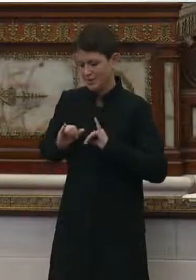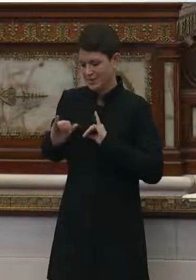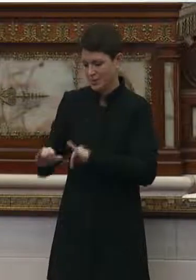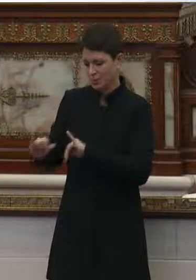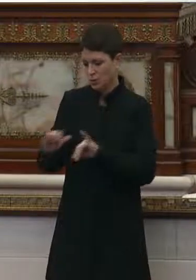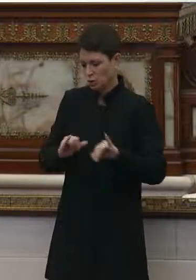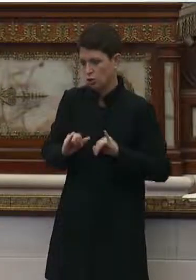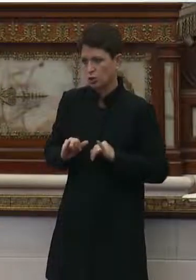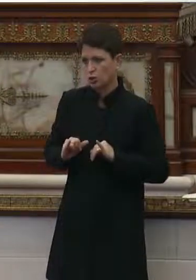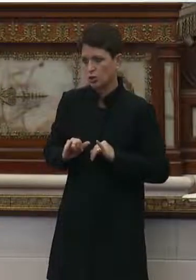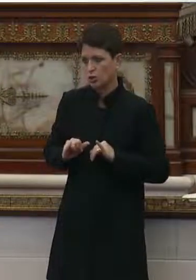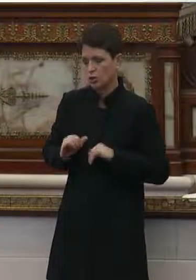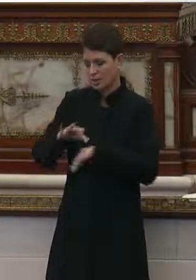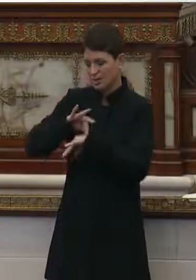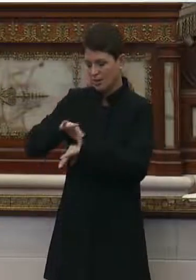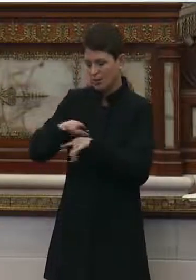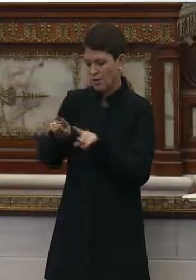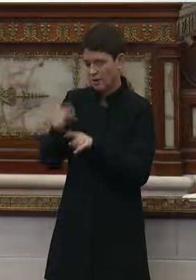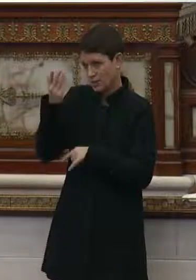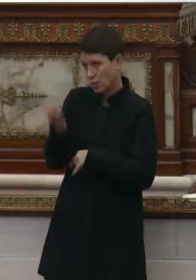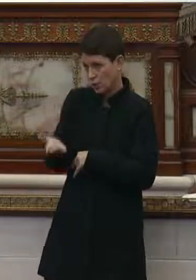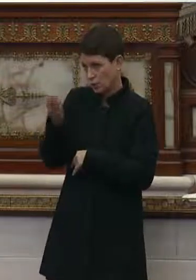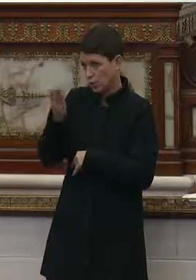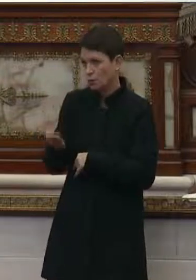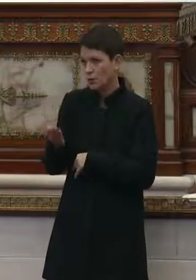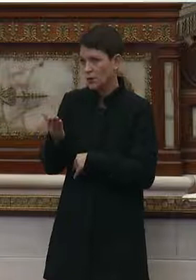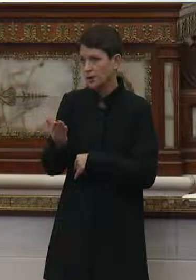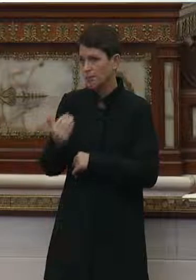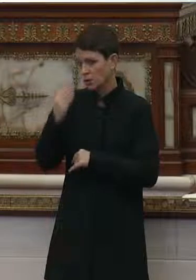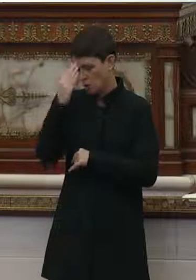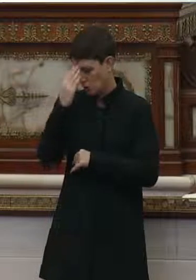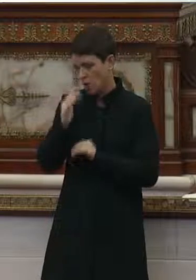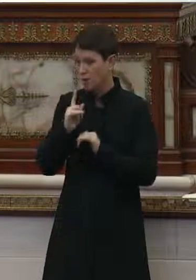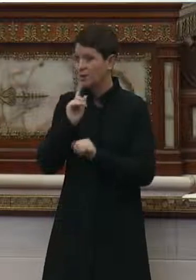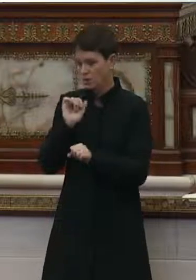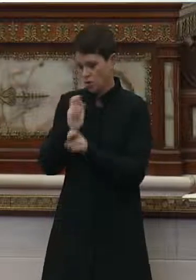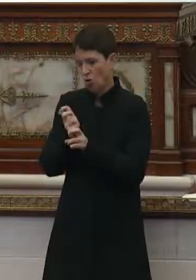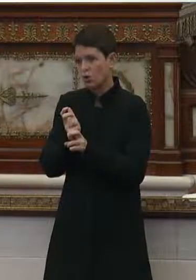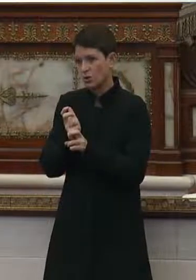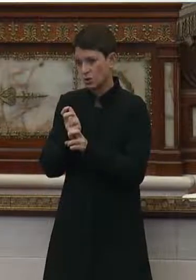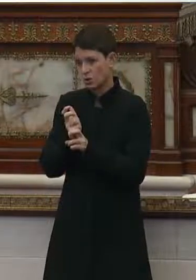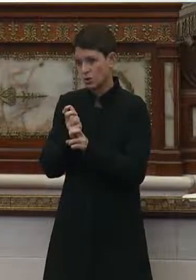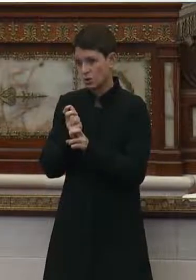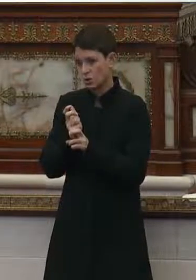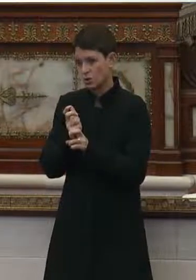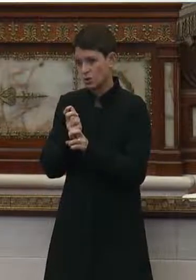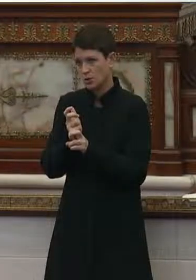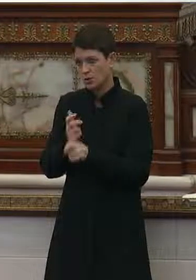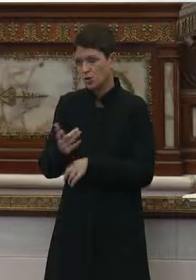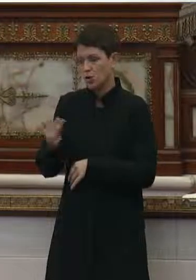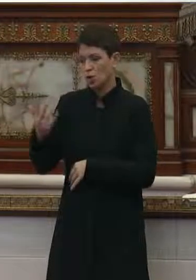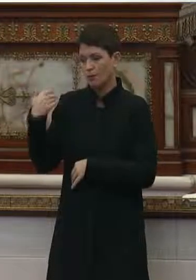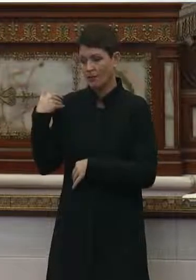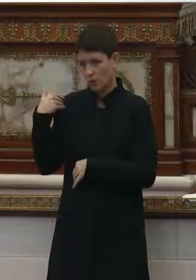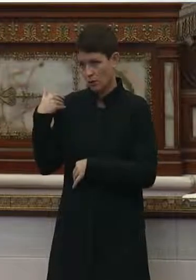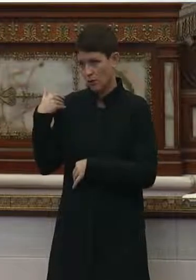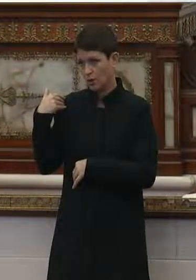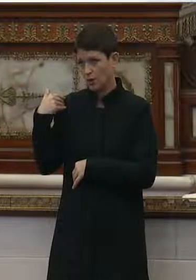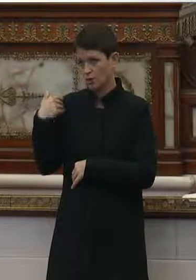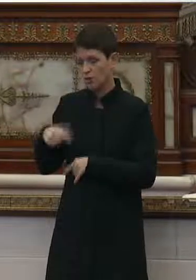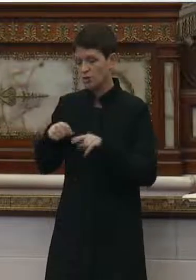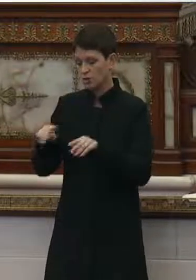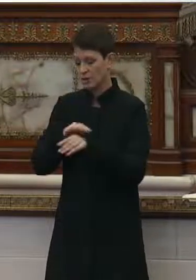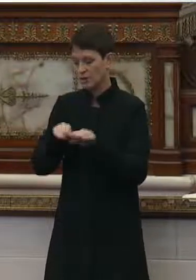demographics like you know how hard it was early on in this